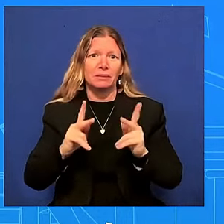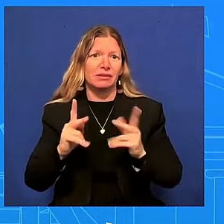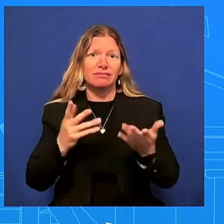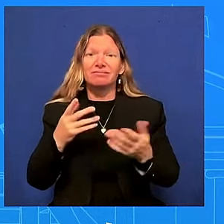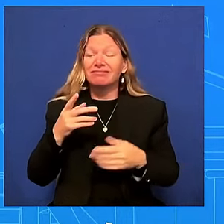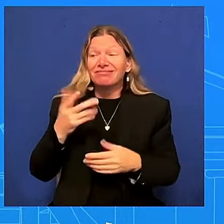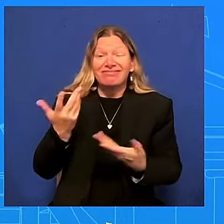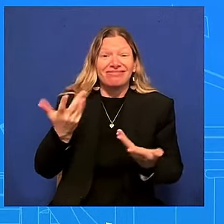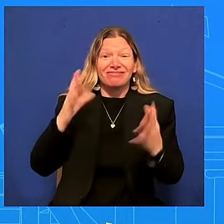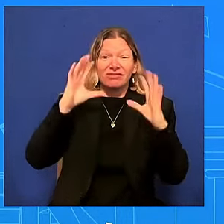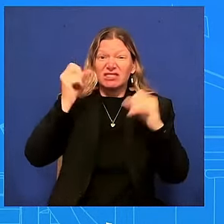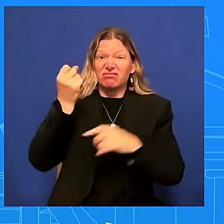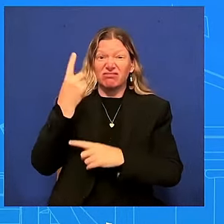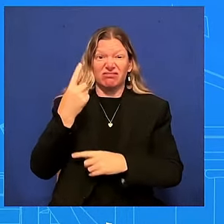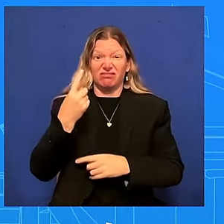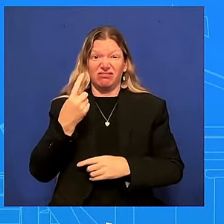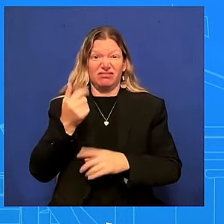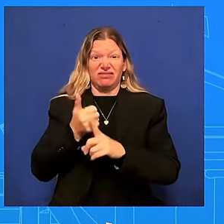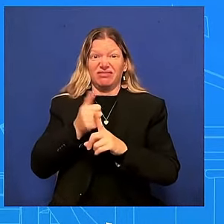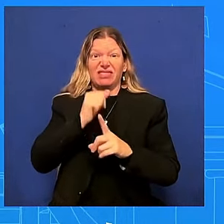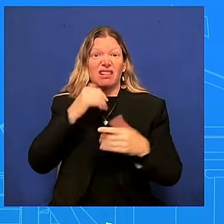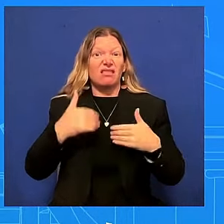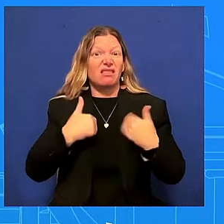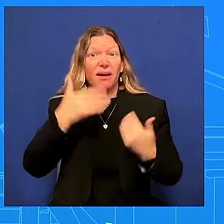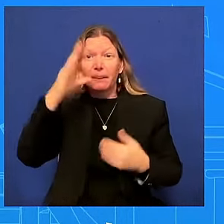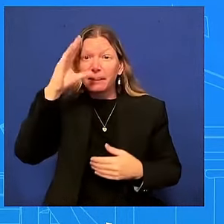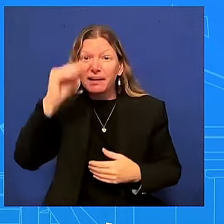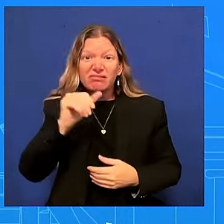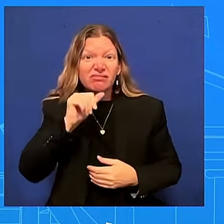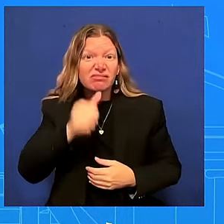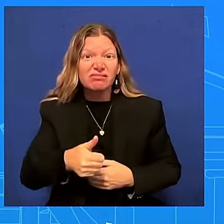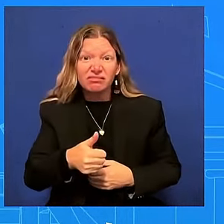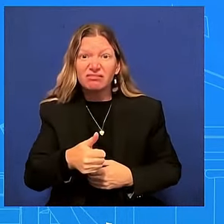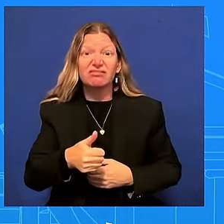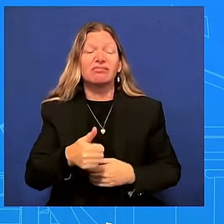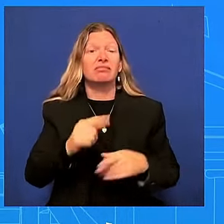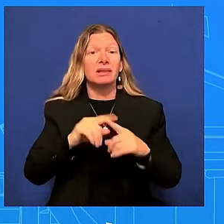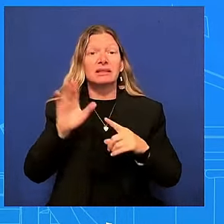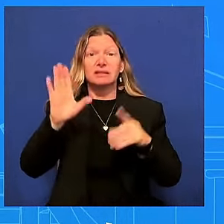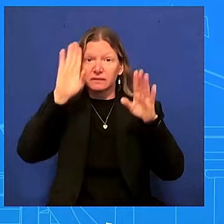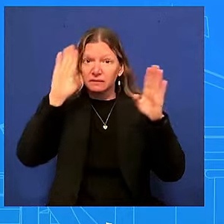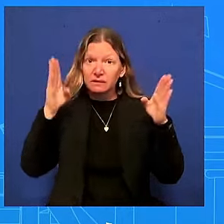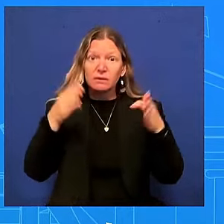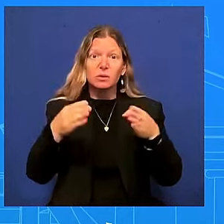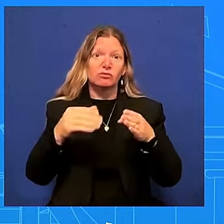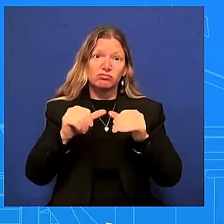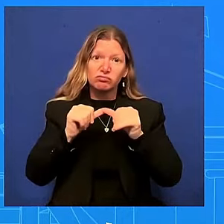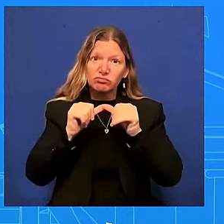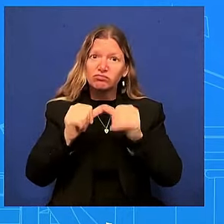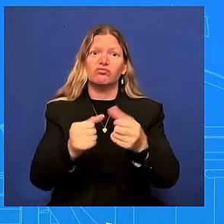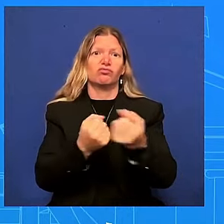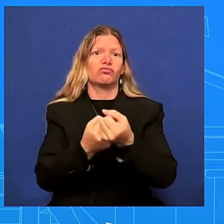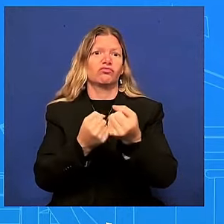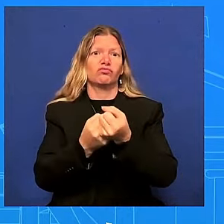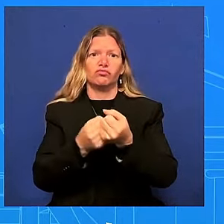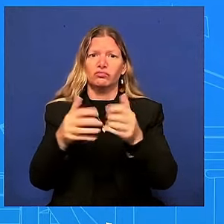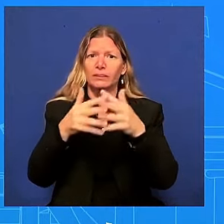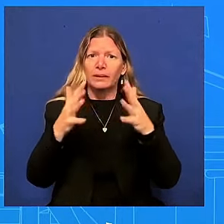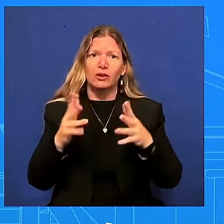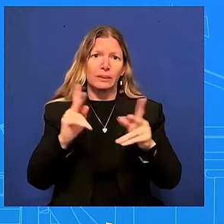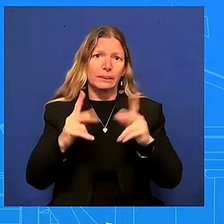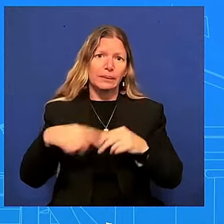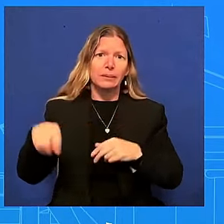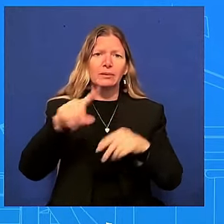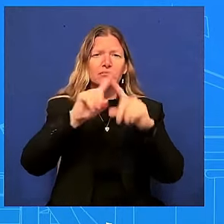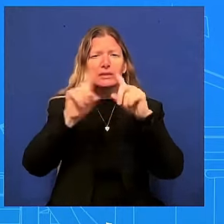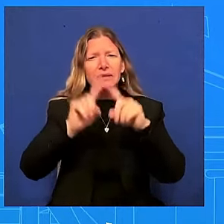continue uh to deliver for the american people on on the on the issues that they care about the economy expanding health care fighting